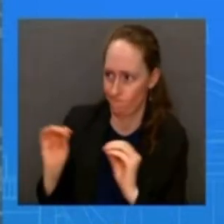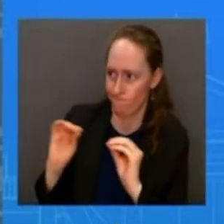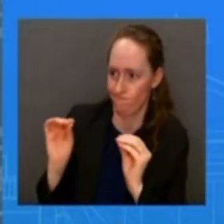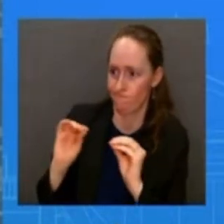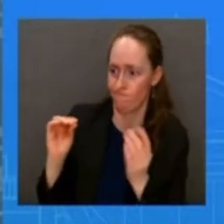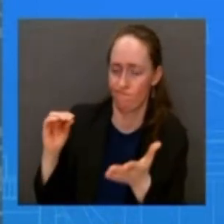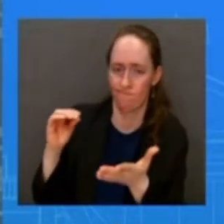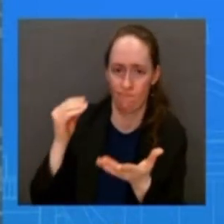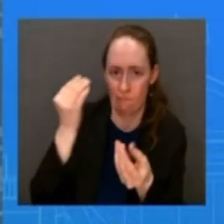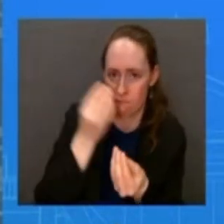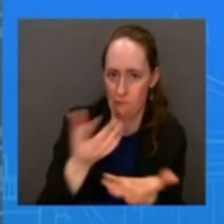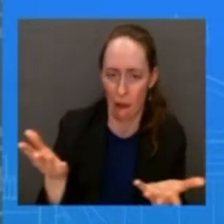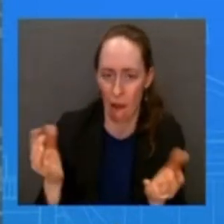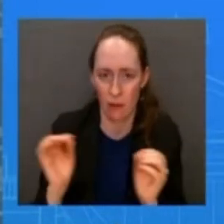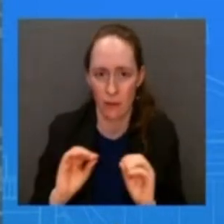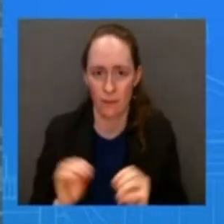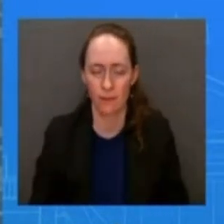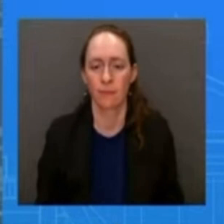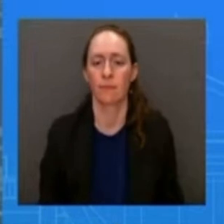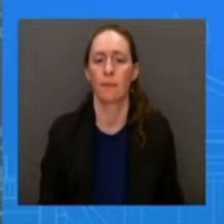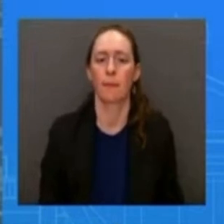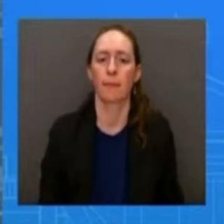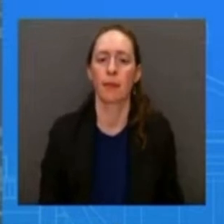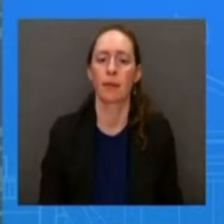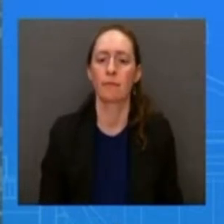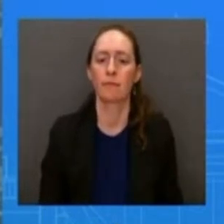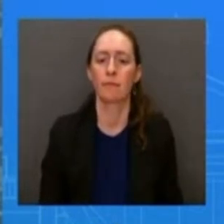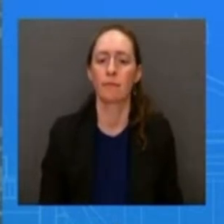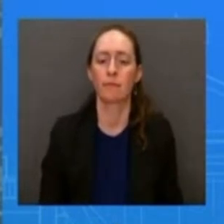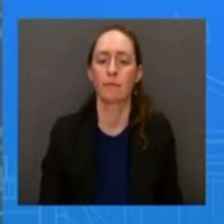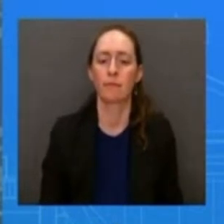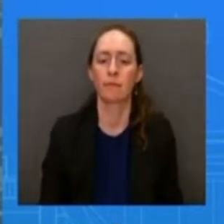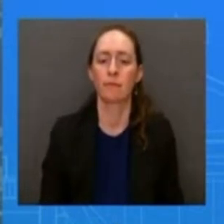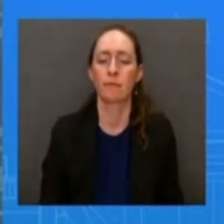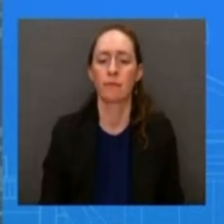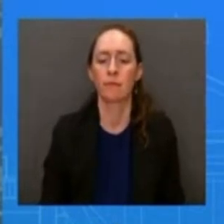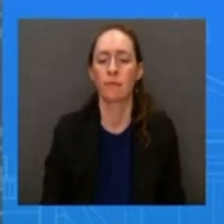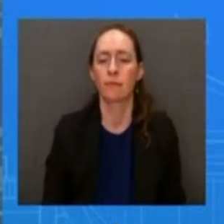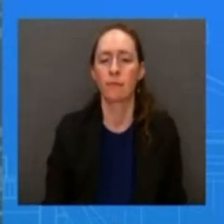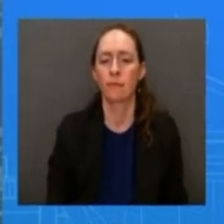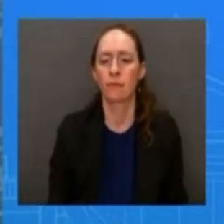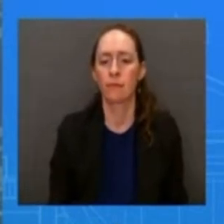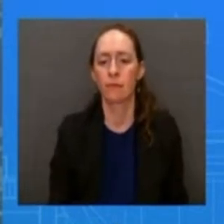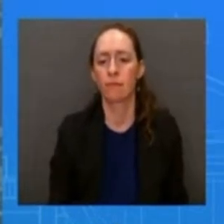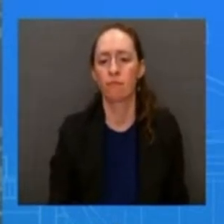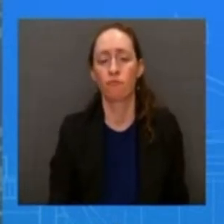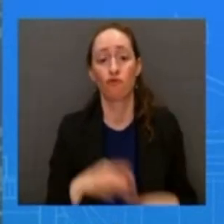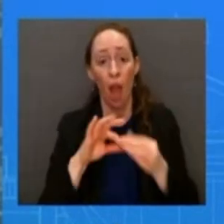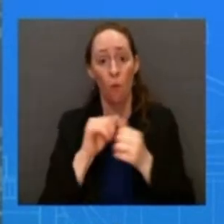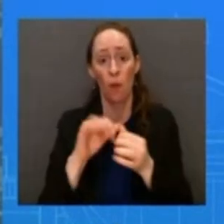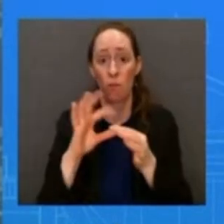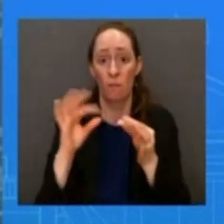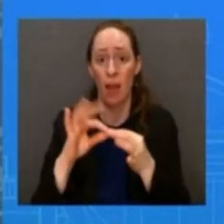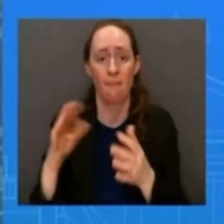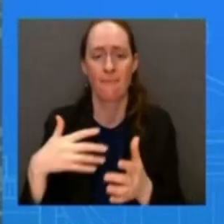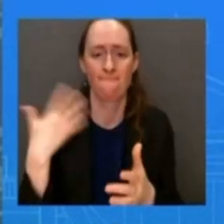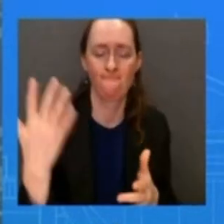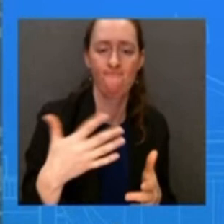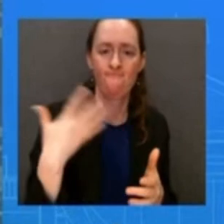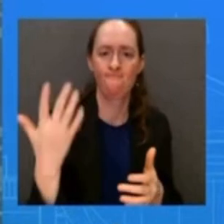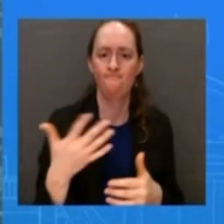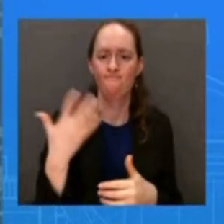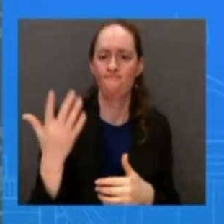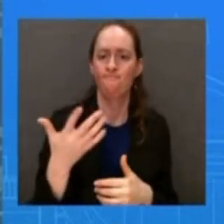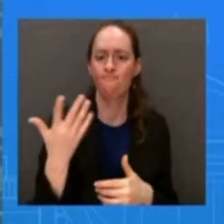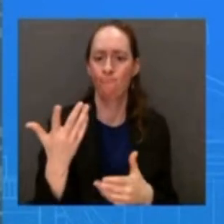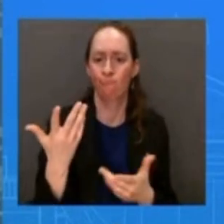to uh on any remarks about uh the latest shooting uh the president and the first lady you saw a tweet uh from the president and the